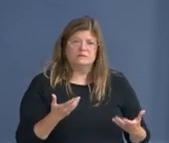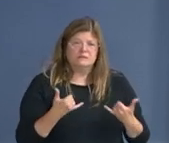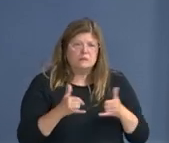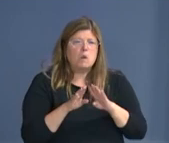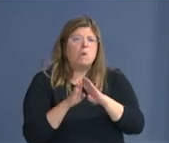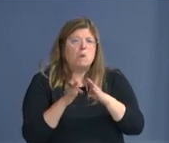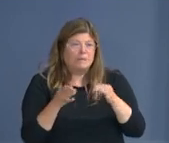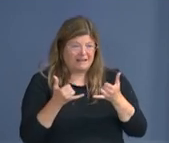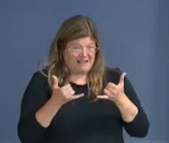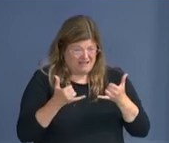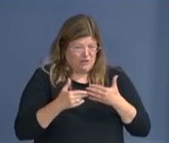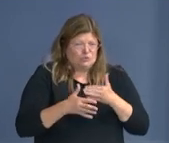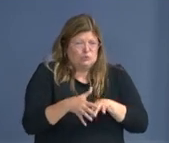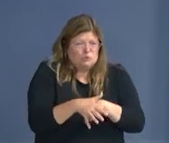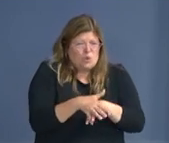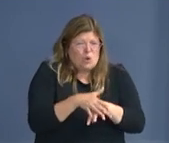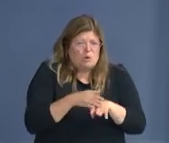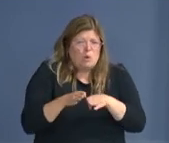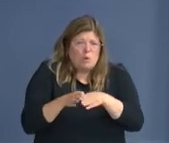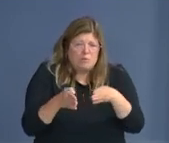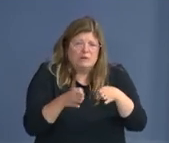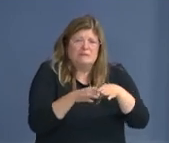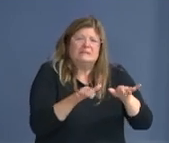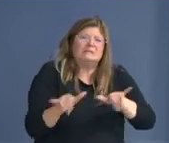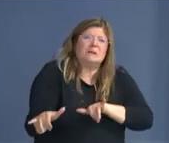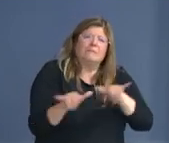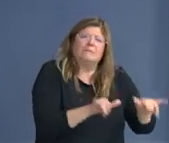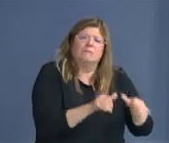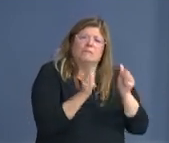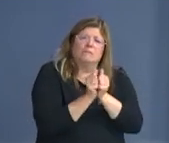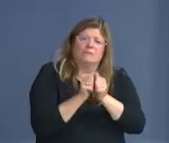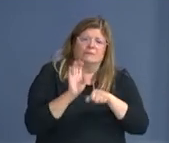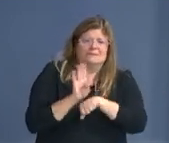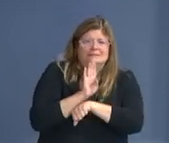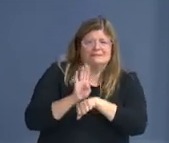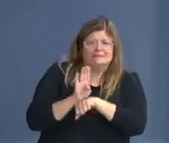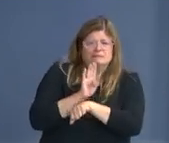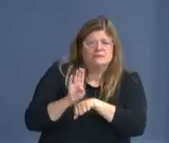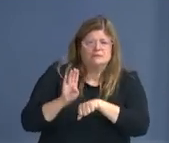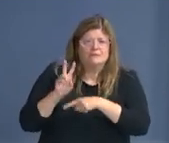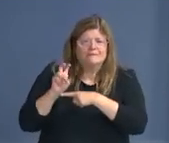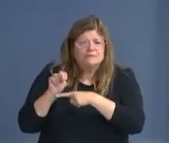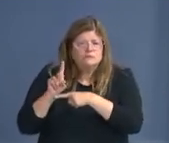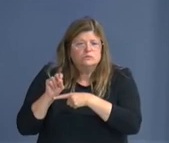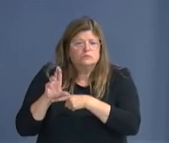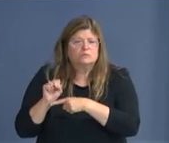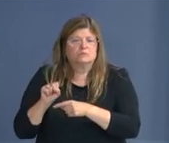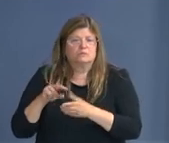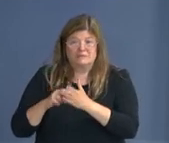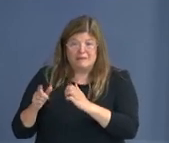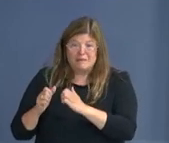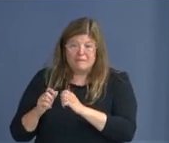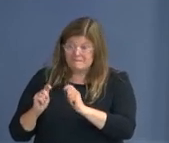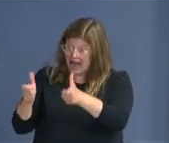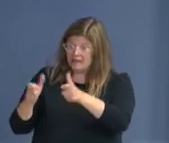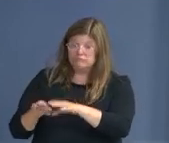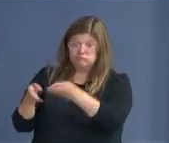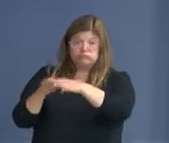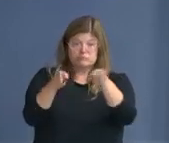These retailers that are kind of a pop-up retail that we licensed to build these